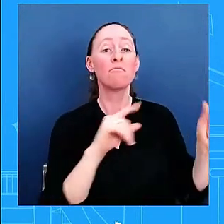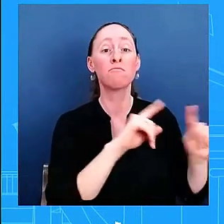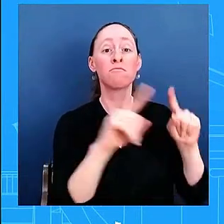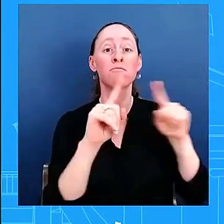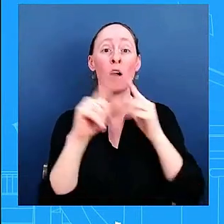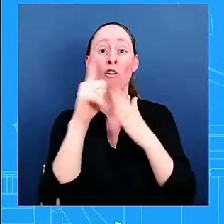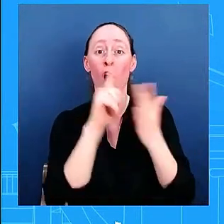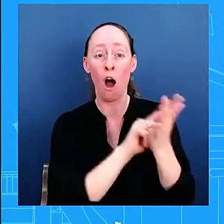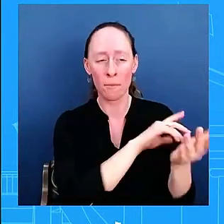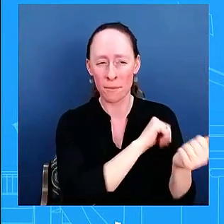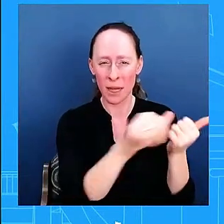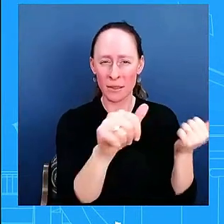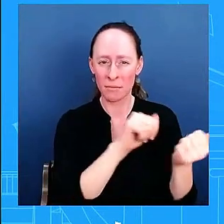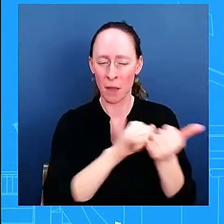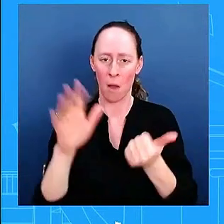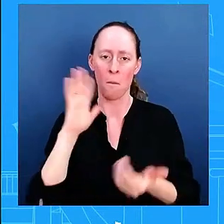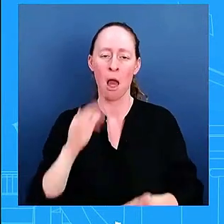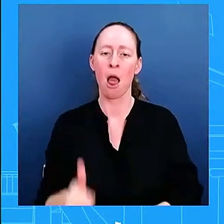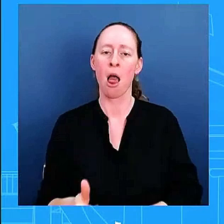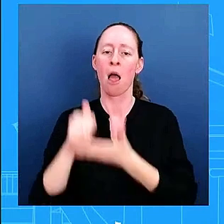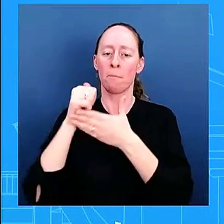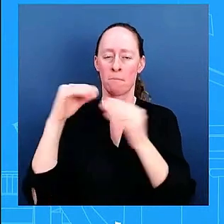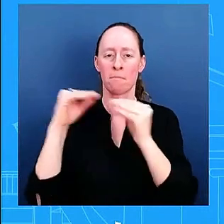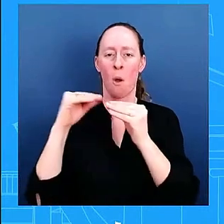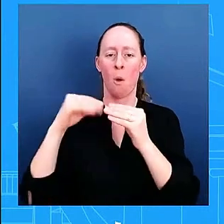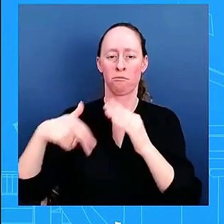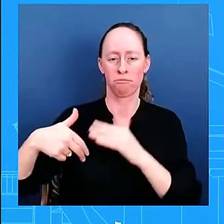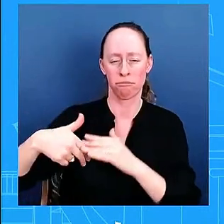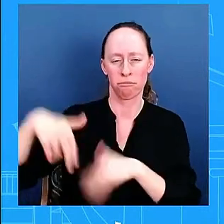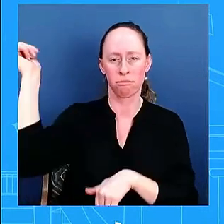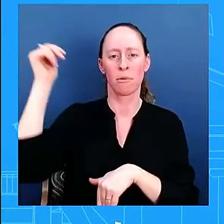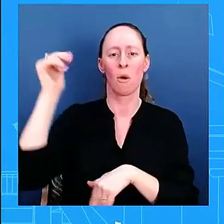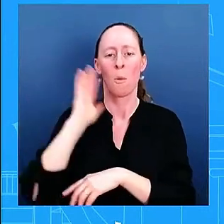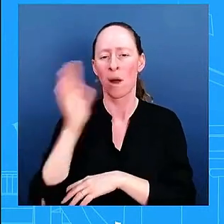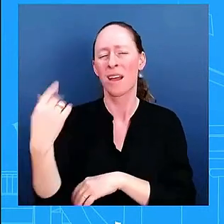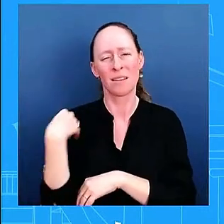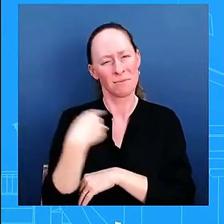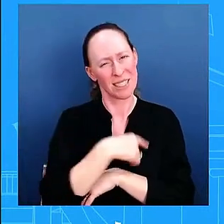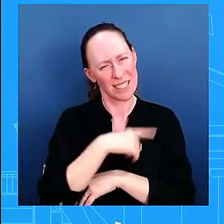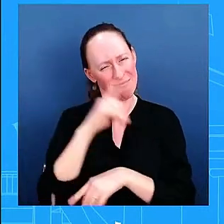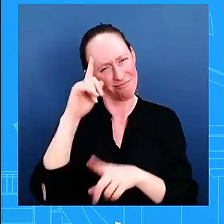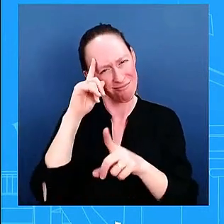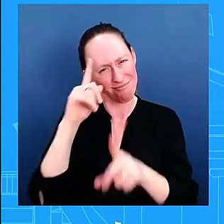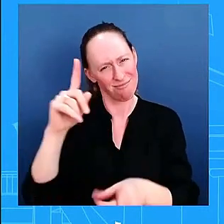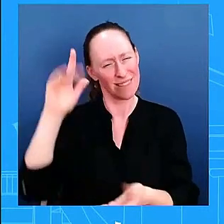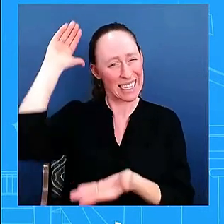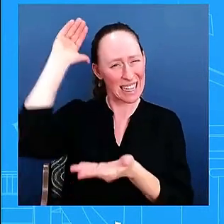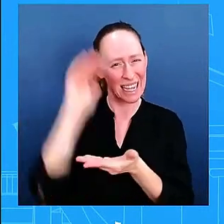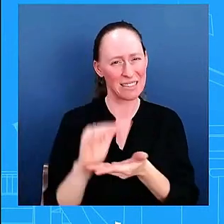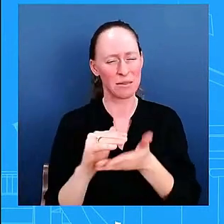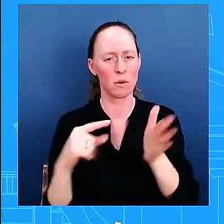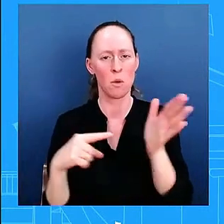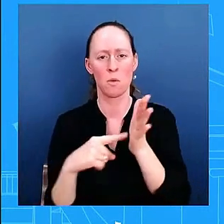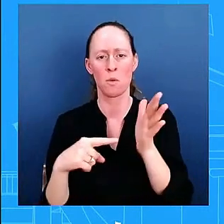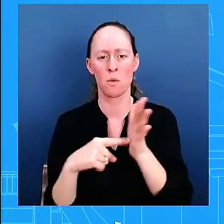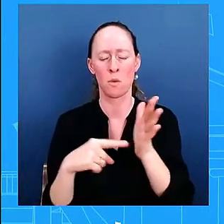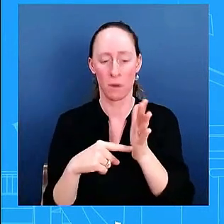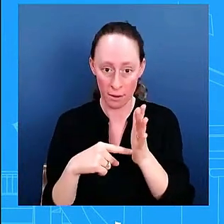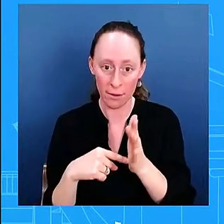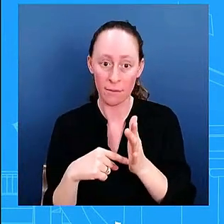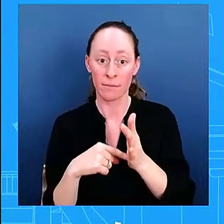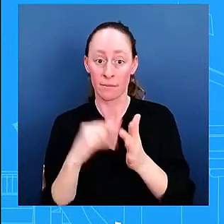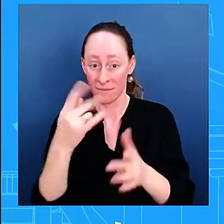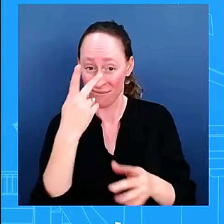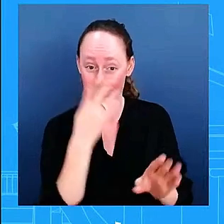that's why we have shown our commitment to dealing with the deficit uh and what we're also seeing is what the former administration did the